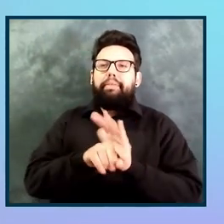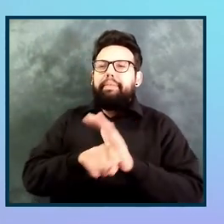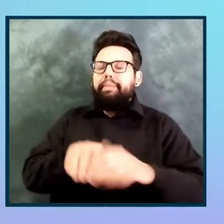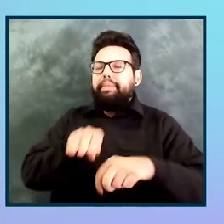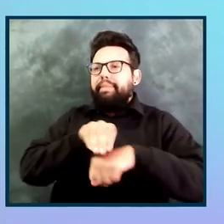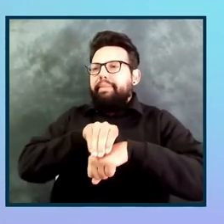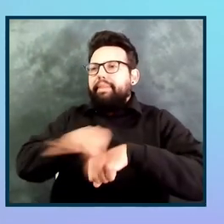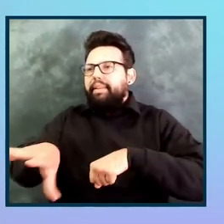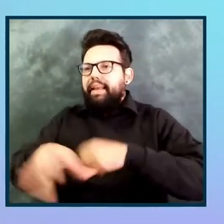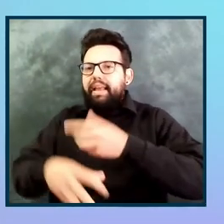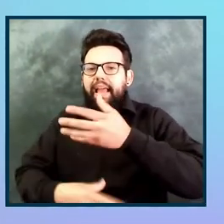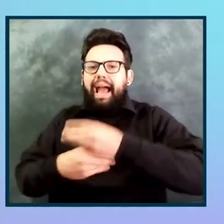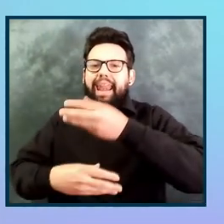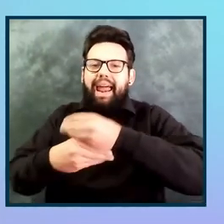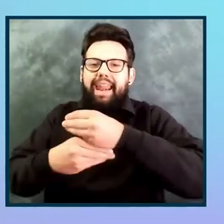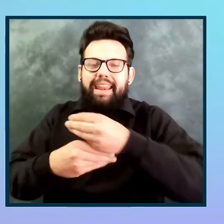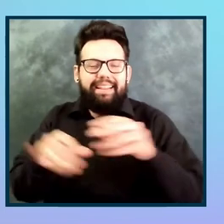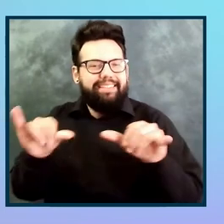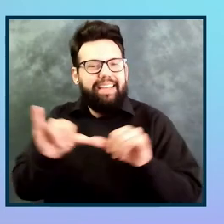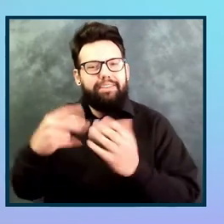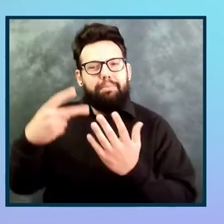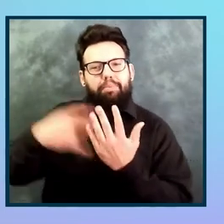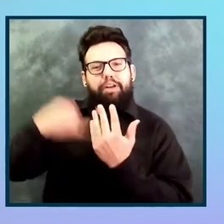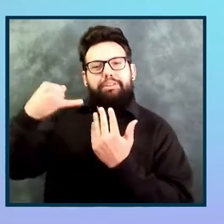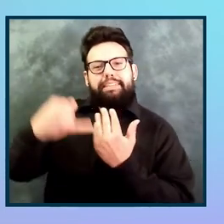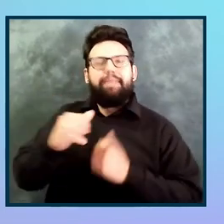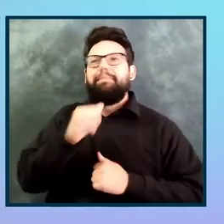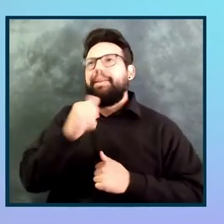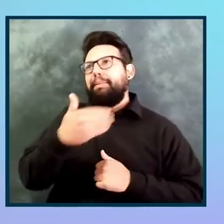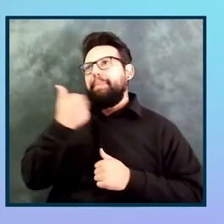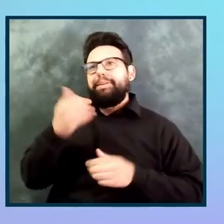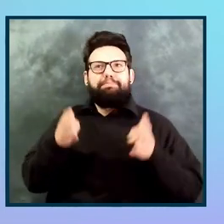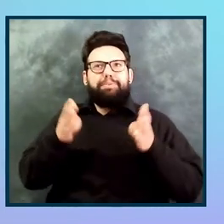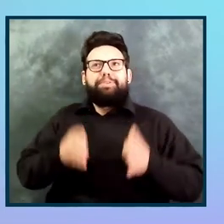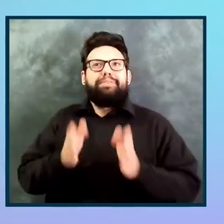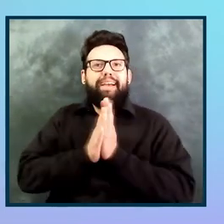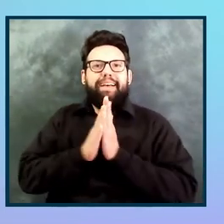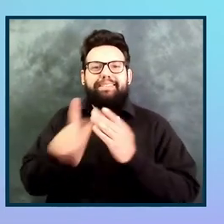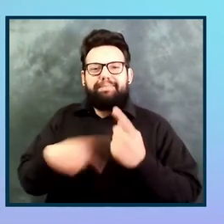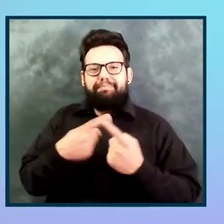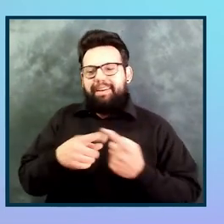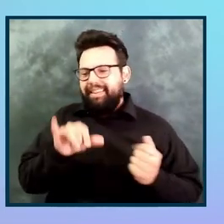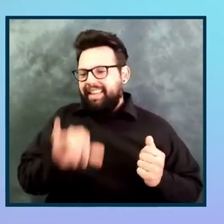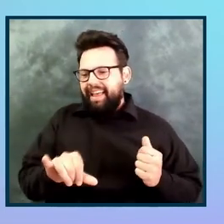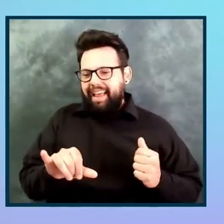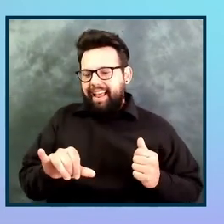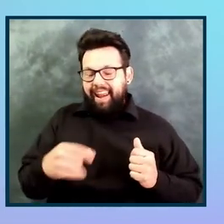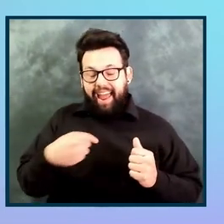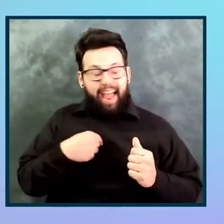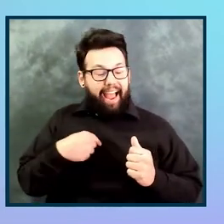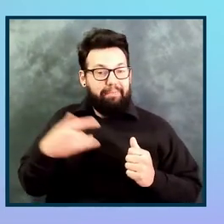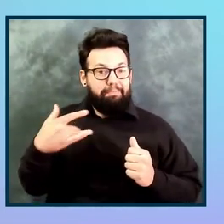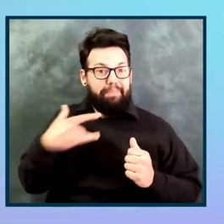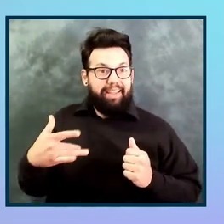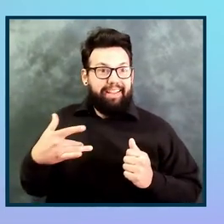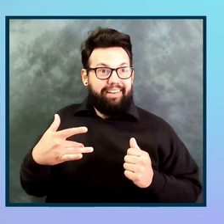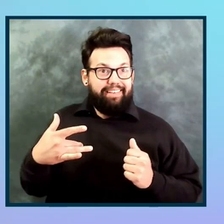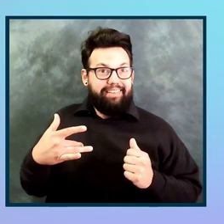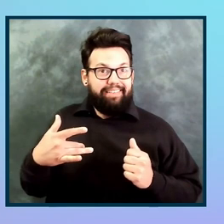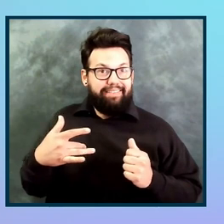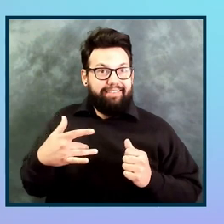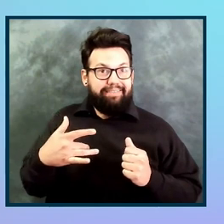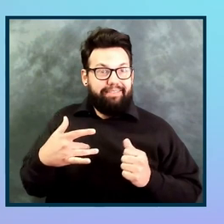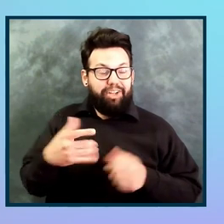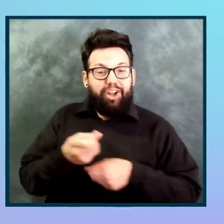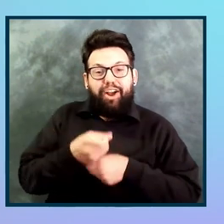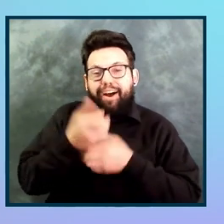probably not the right person to ask about scope creep, because I'm usually the person who's the instigator of scope creep for stuff like that. But